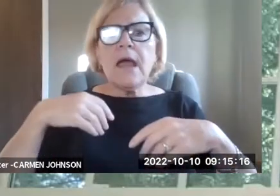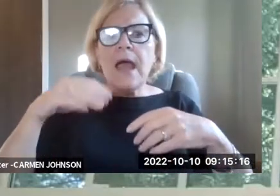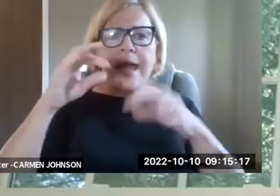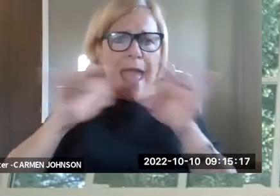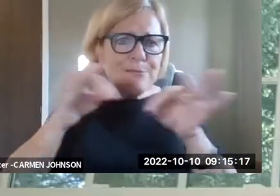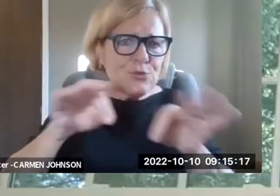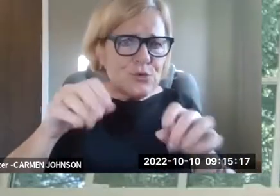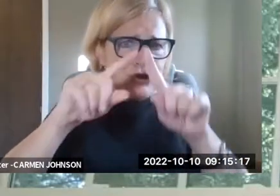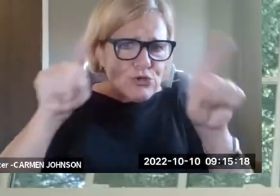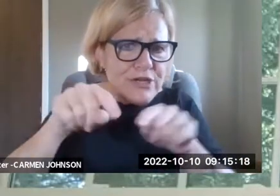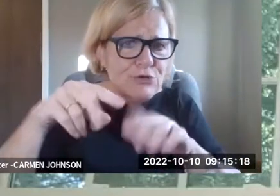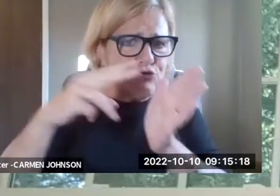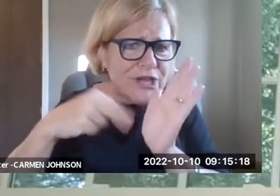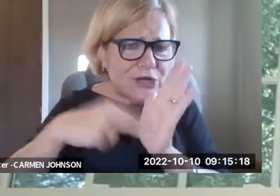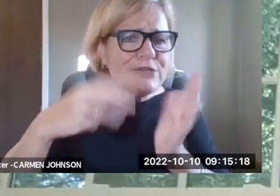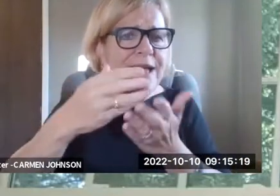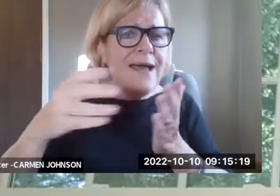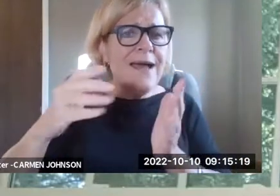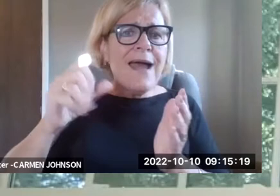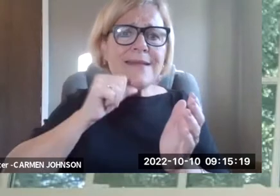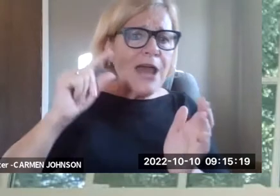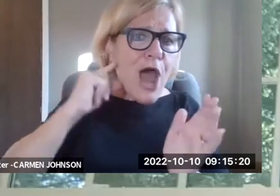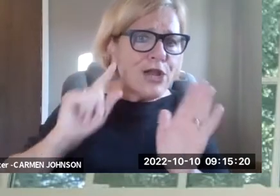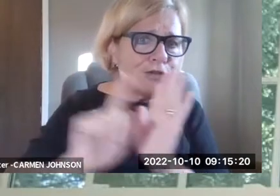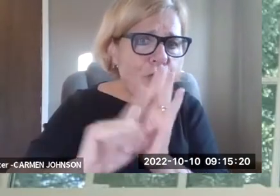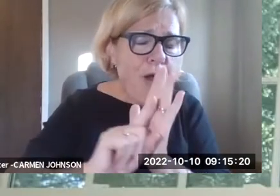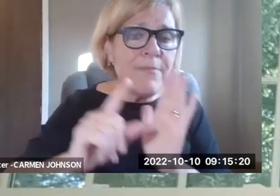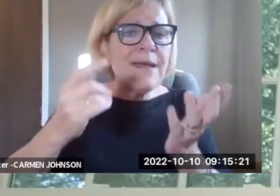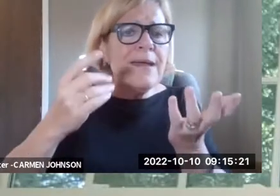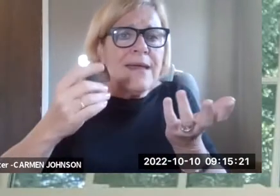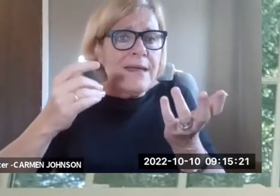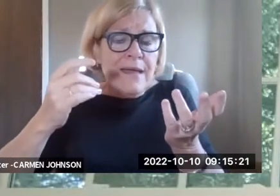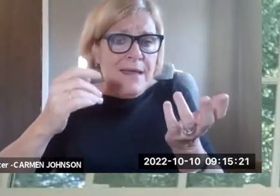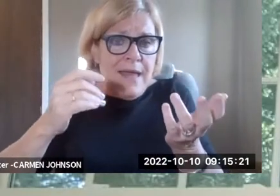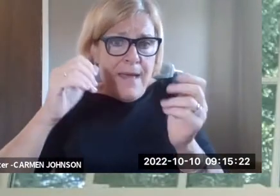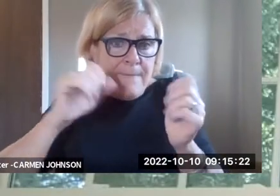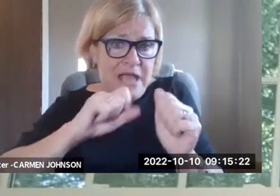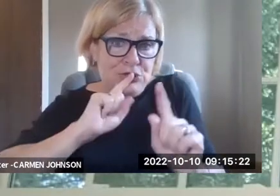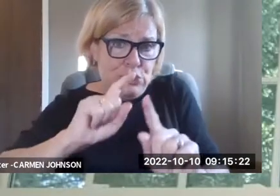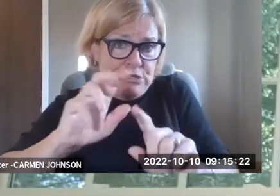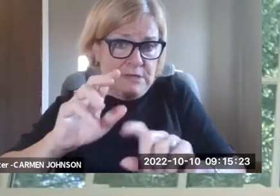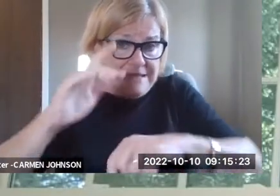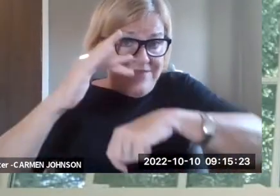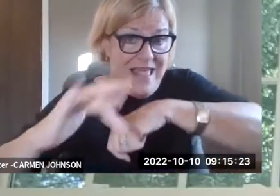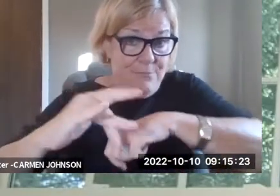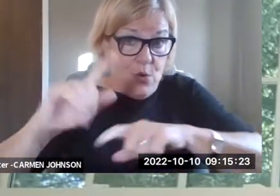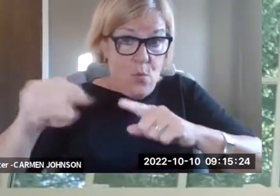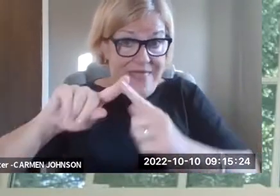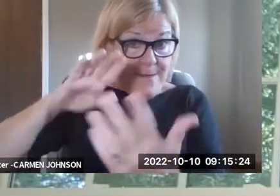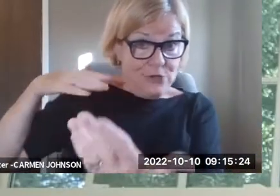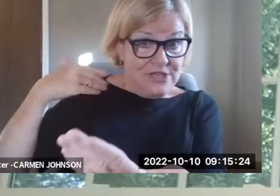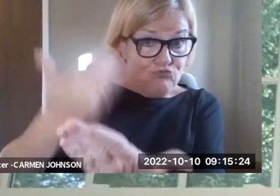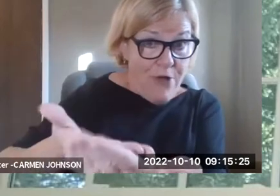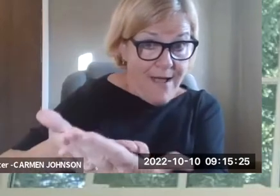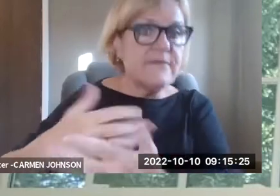the requisite, um, video phones, caption telephones, tablets with screen readers, non-auditory alarms, the kinds of things that can't